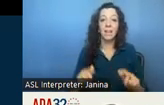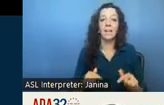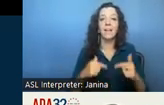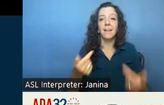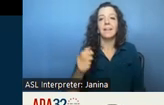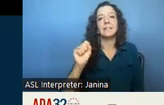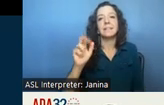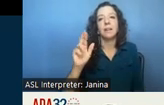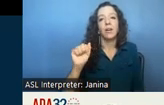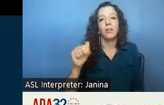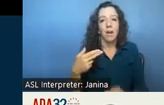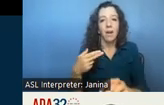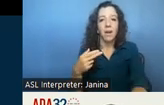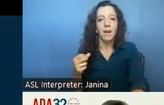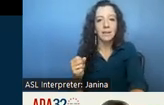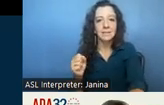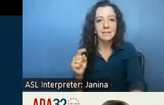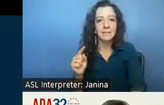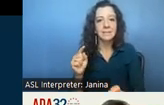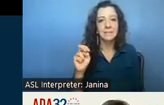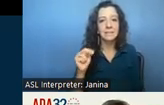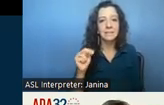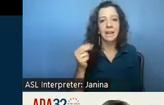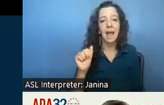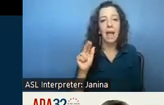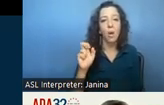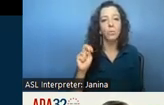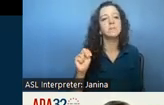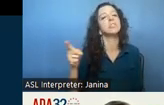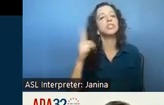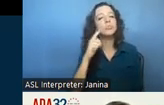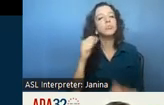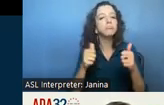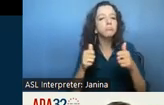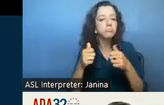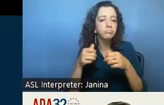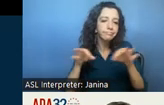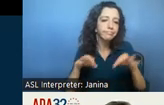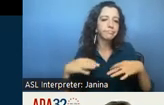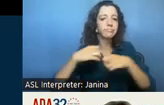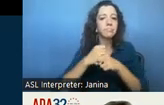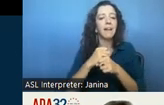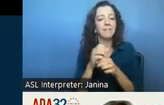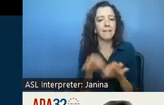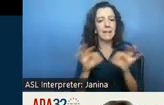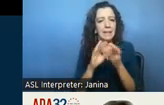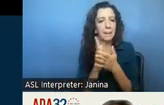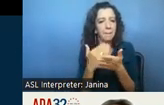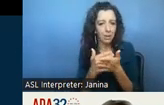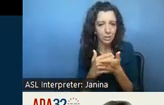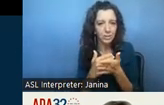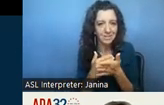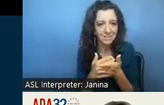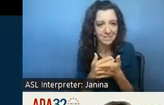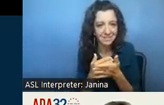steenhausen who will provide you with an overview of some of the key budget investments for the master plan for aging great well thank you